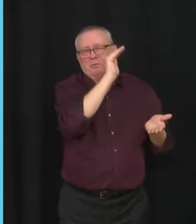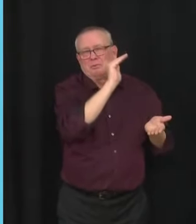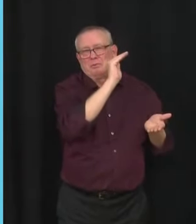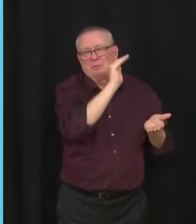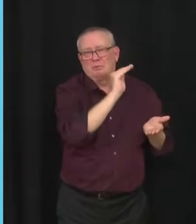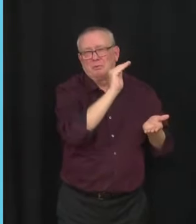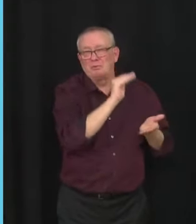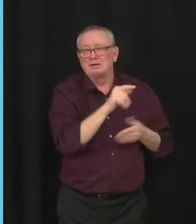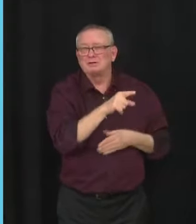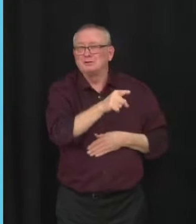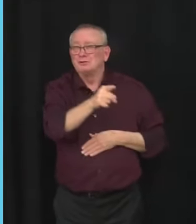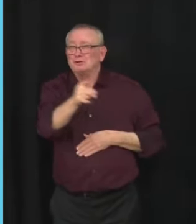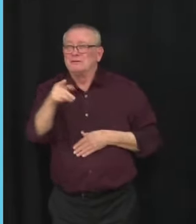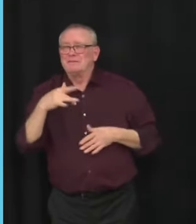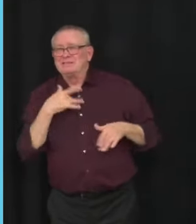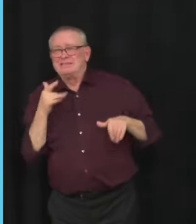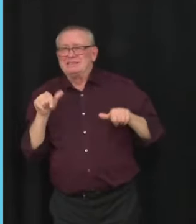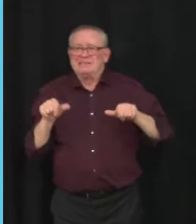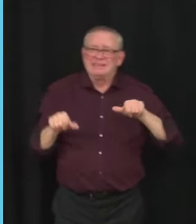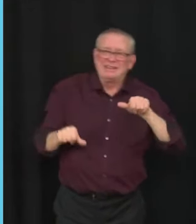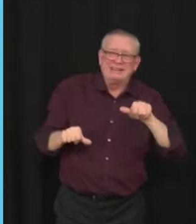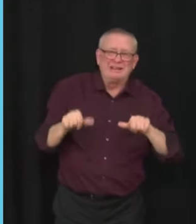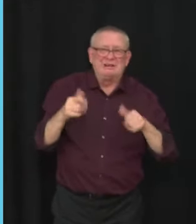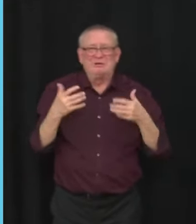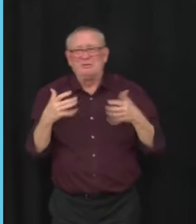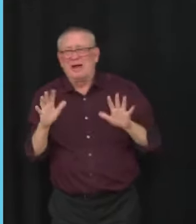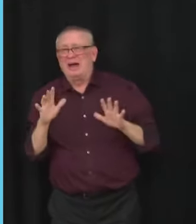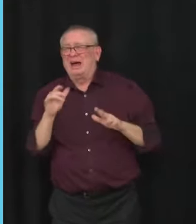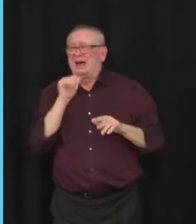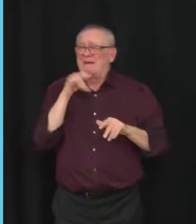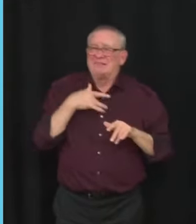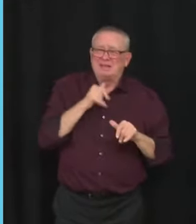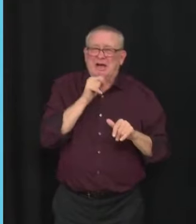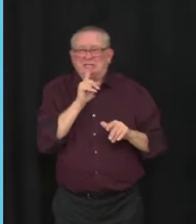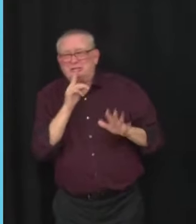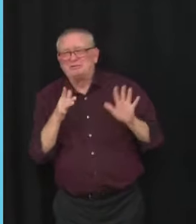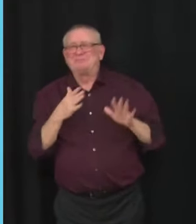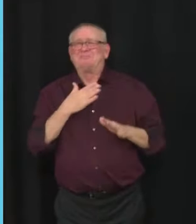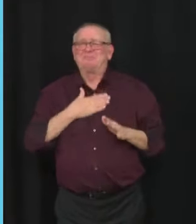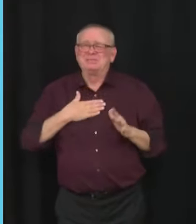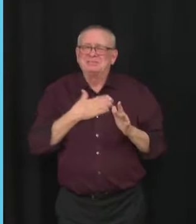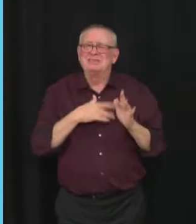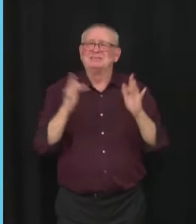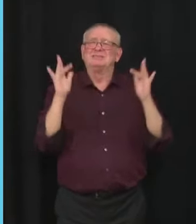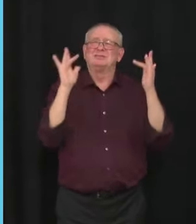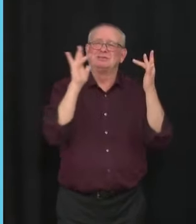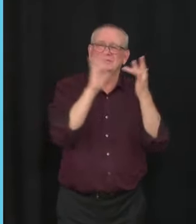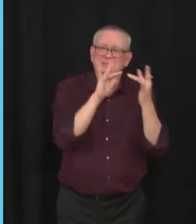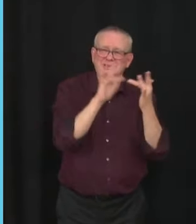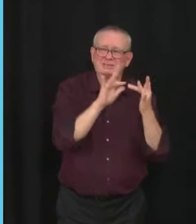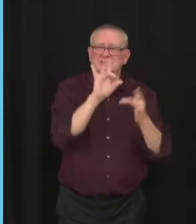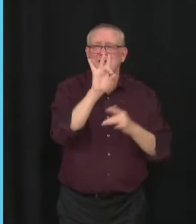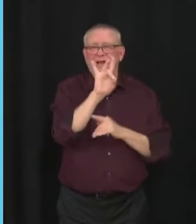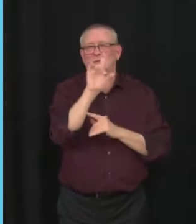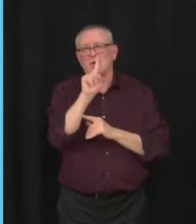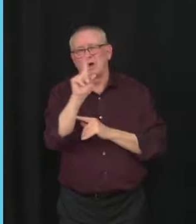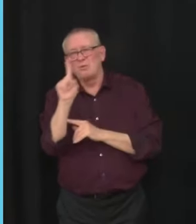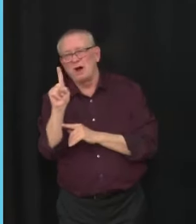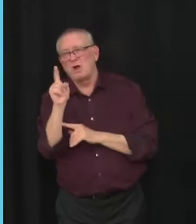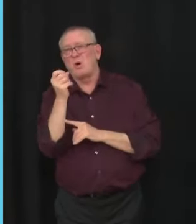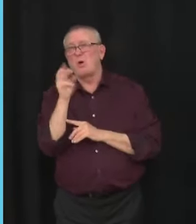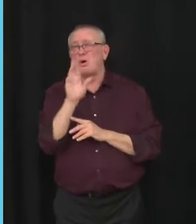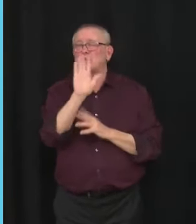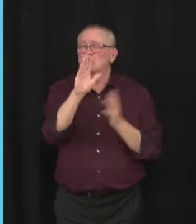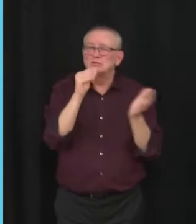a trusted healthcare professional to get advice or you may dial 8-1-1 to talk to another healthcare professional. It's important